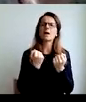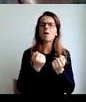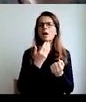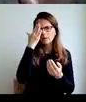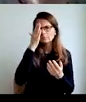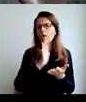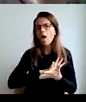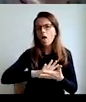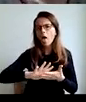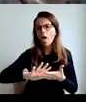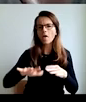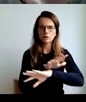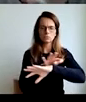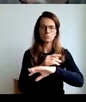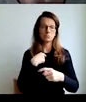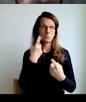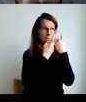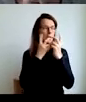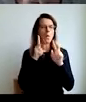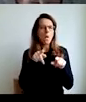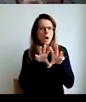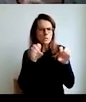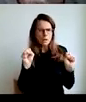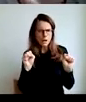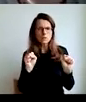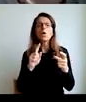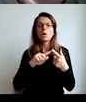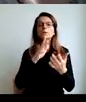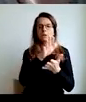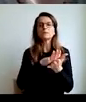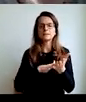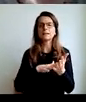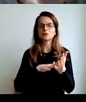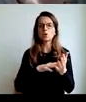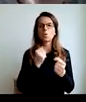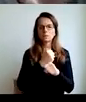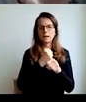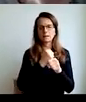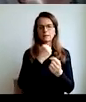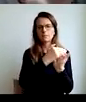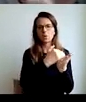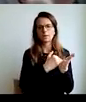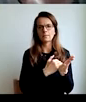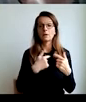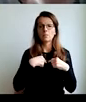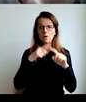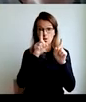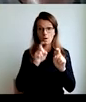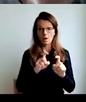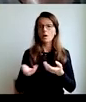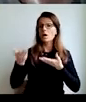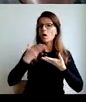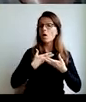we had highly primitive computers, you had to ask, how is it made, before you started programming, and my